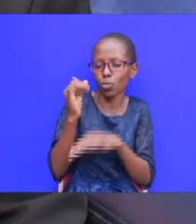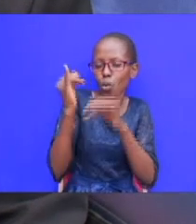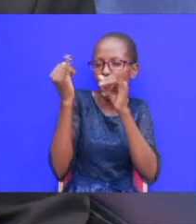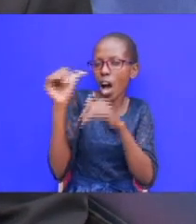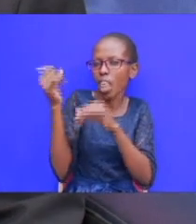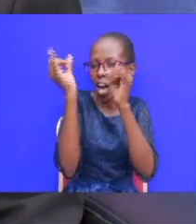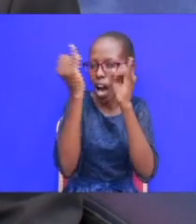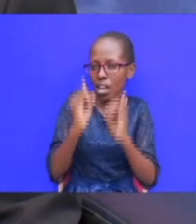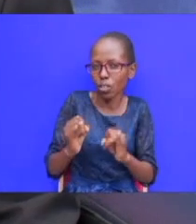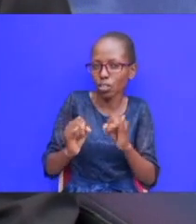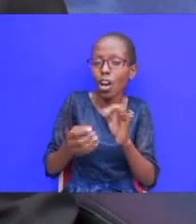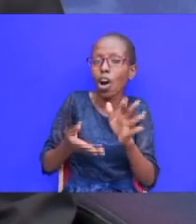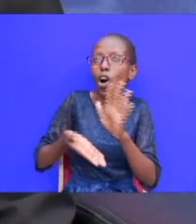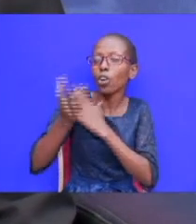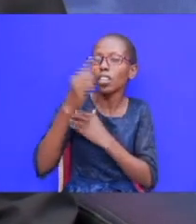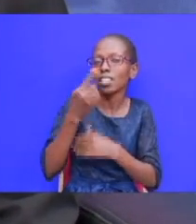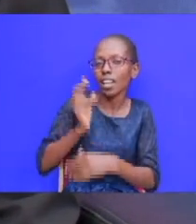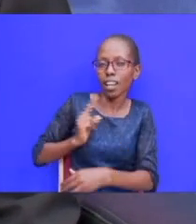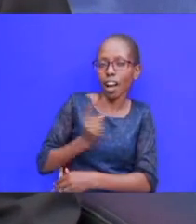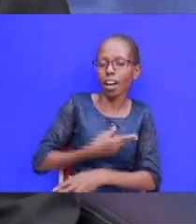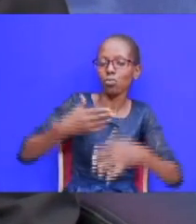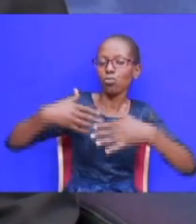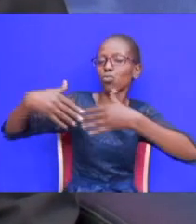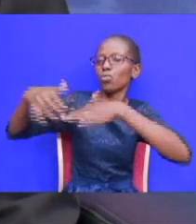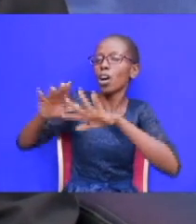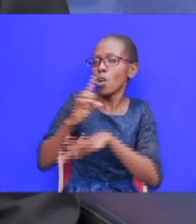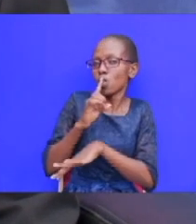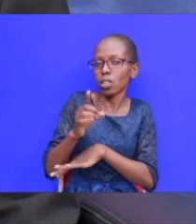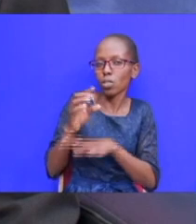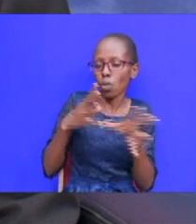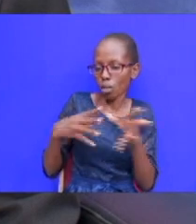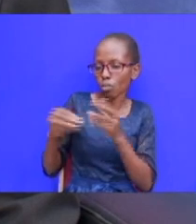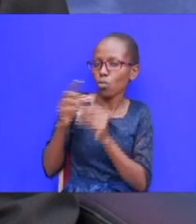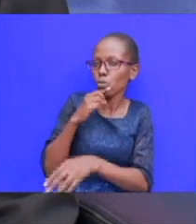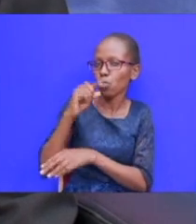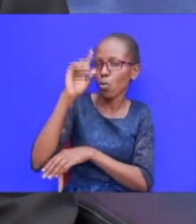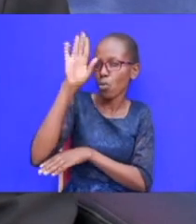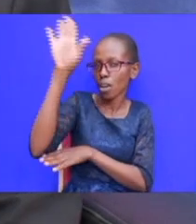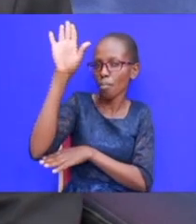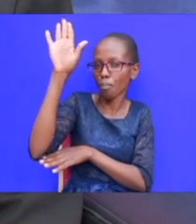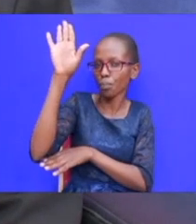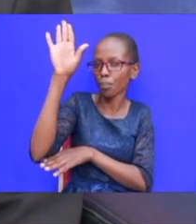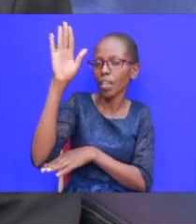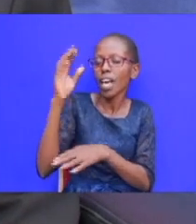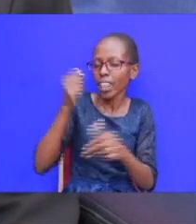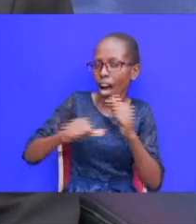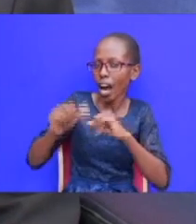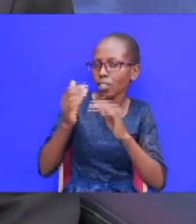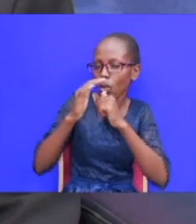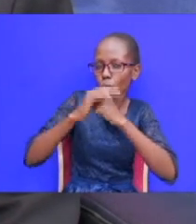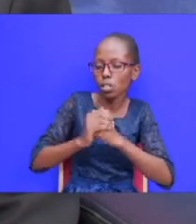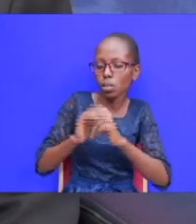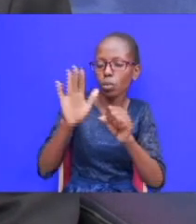gods god is telling us to leave them so that we can move to him you see the act of worship will